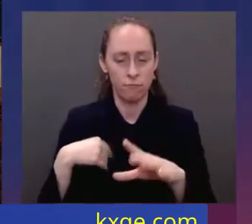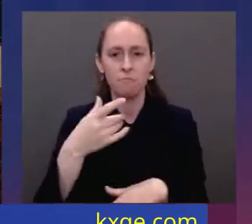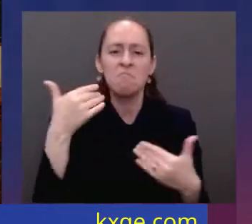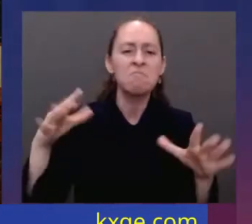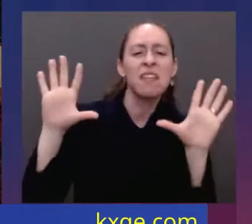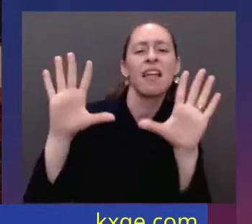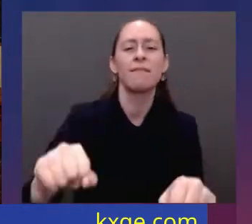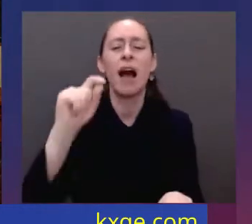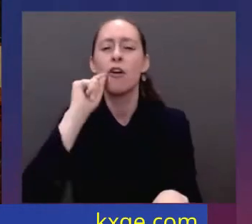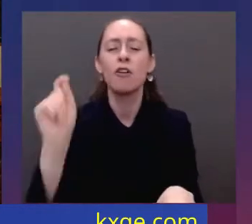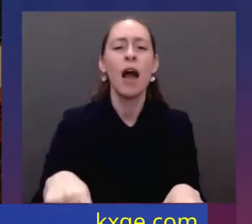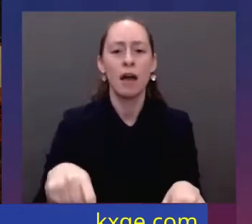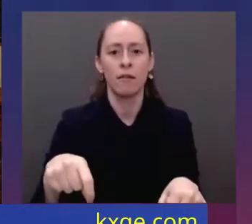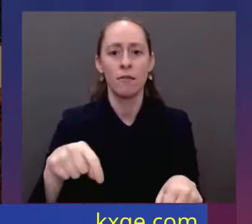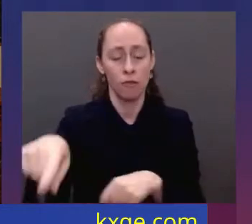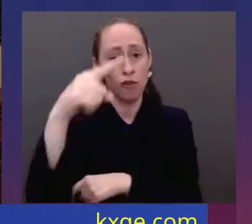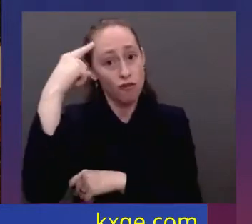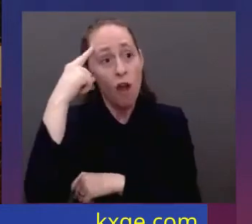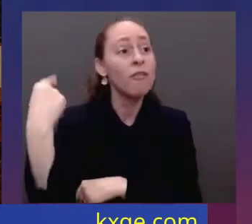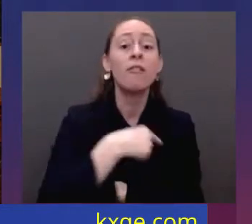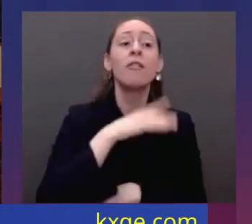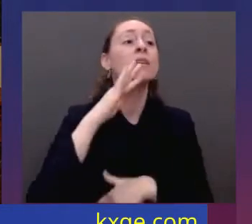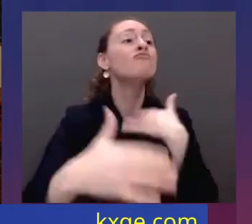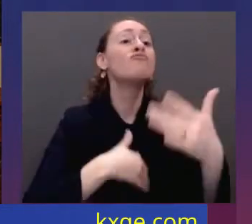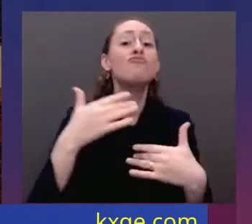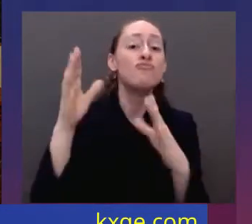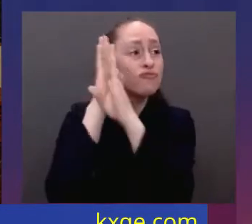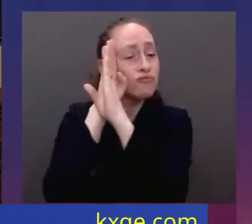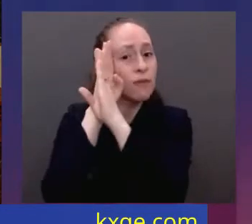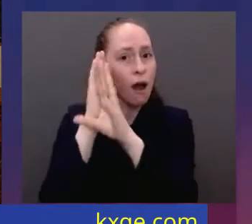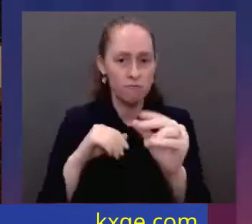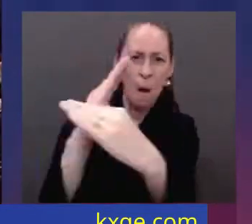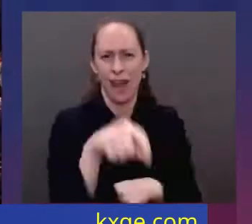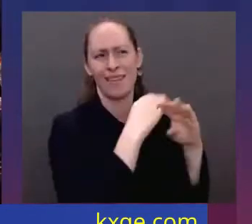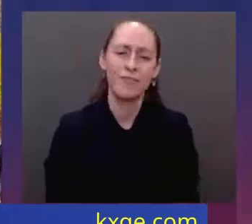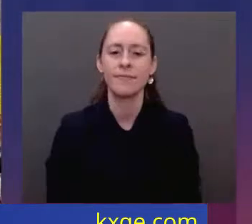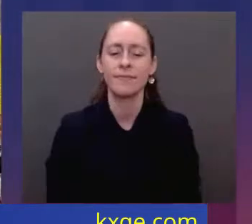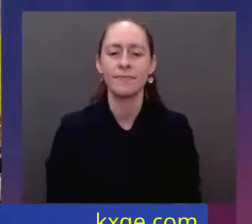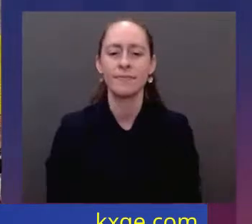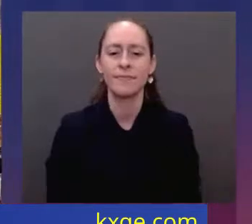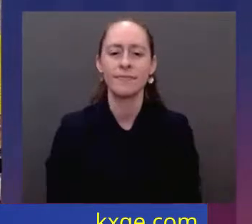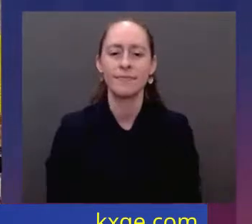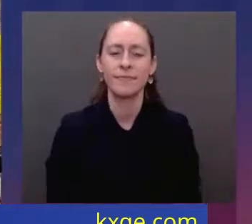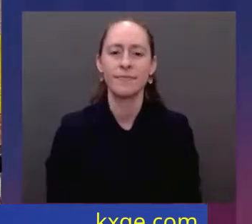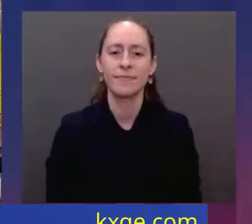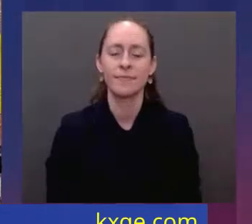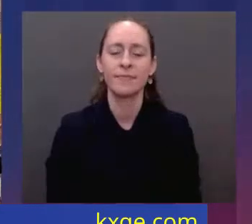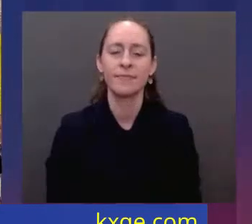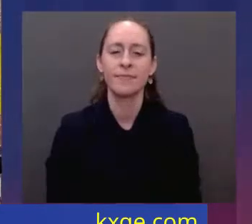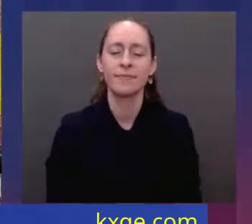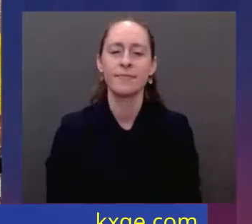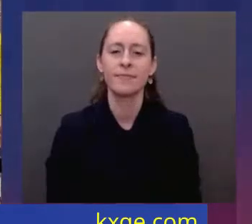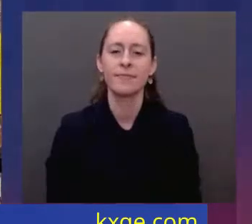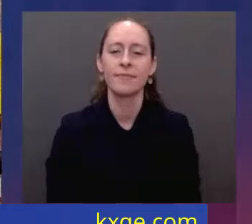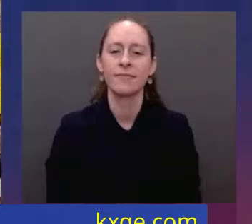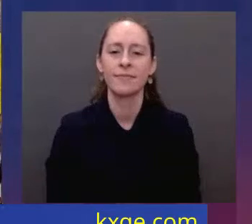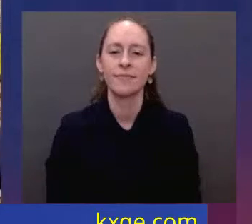he met with a wall of strength he never anticipated or imagined. He met Ukrainian people. From President Zelensky,